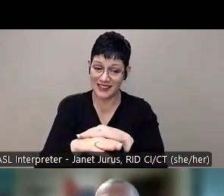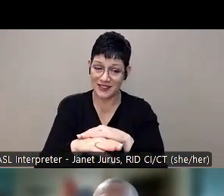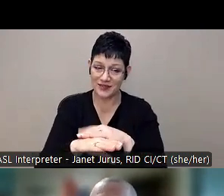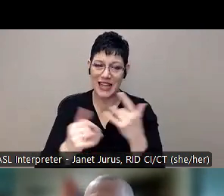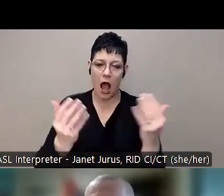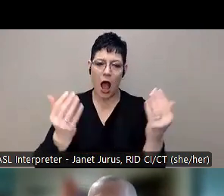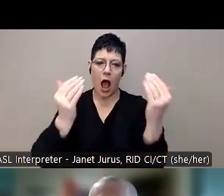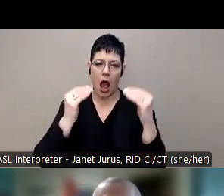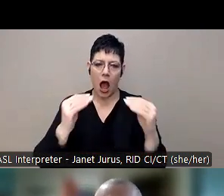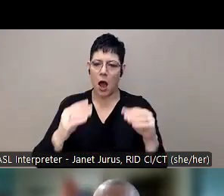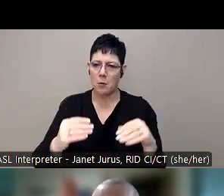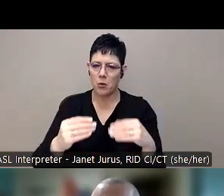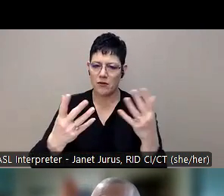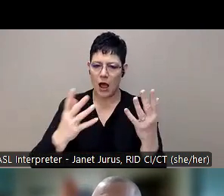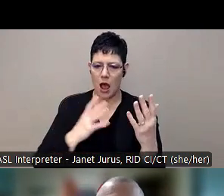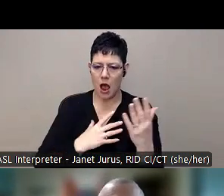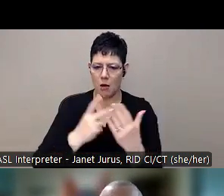programming that we offer.